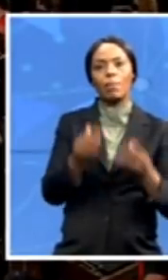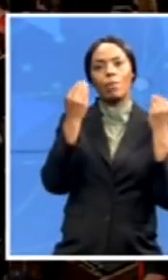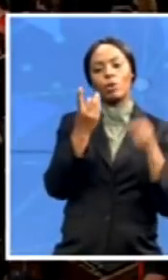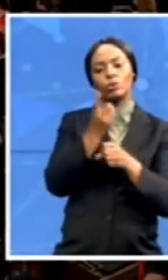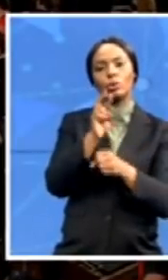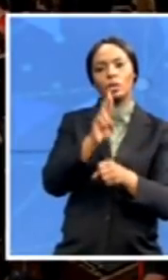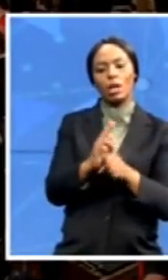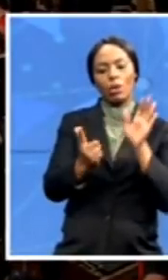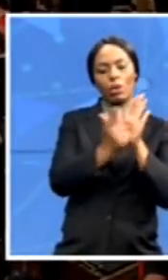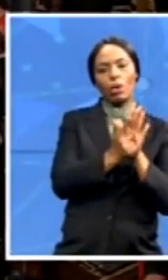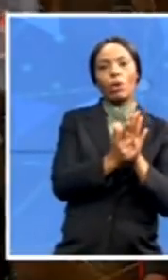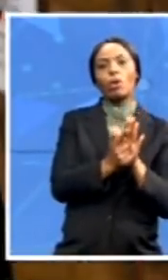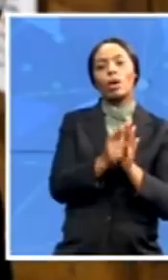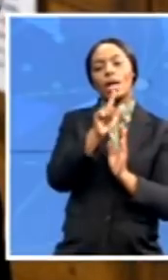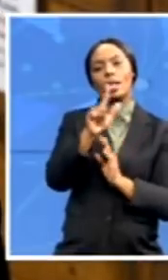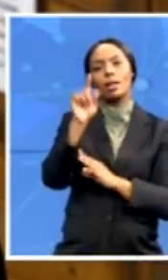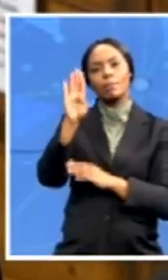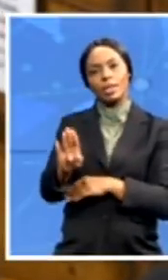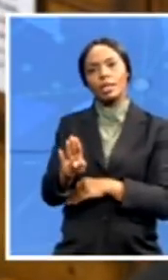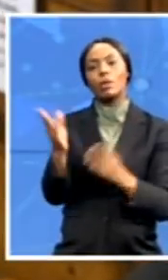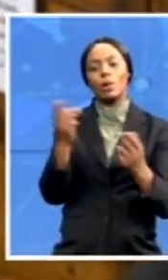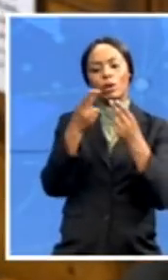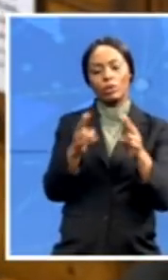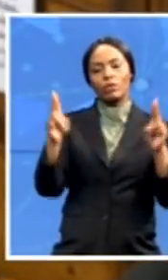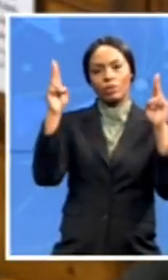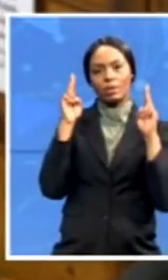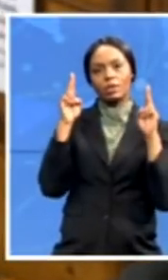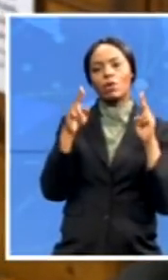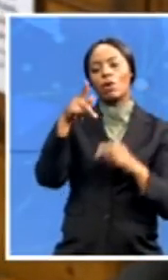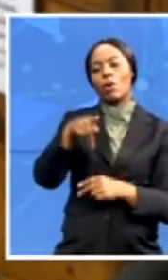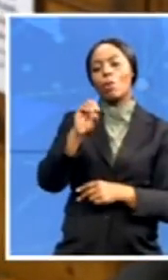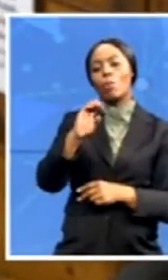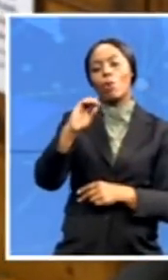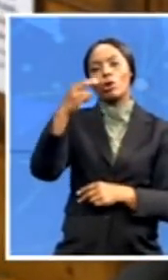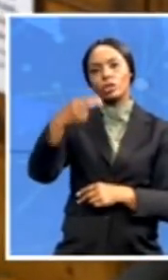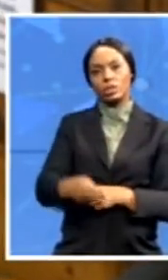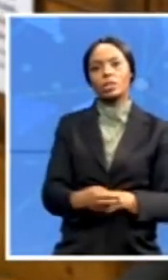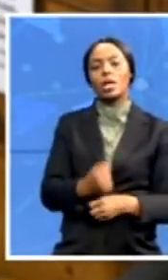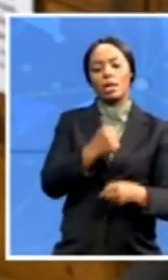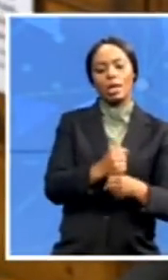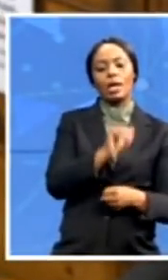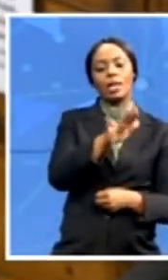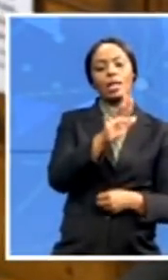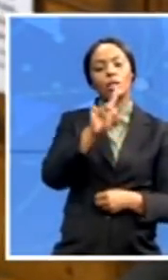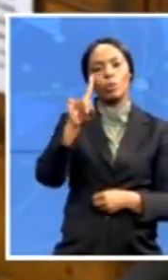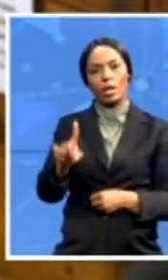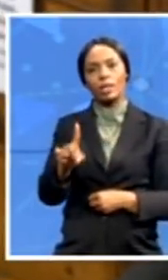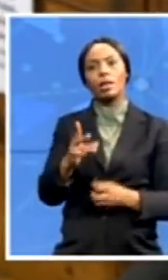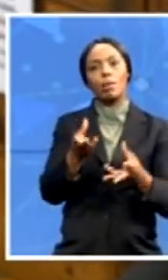Potschepstroom. Nineteen ninety-one, Honorary Doctorate in Law, Bar-Alan